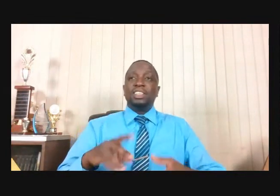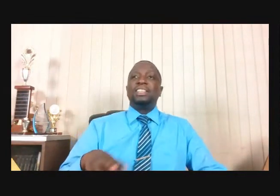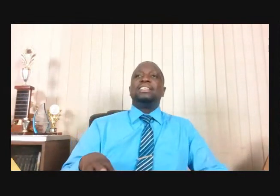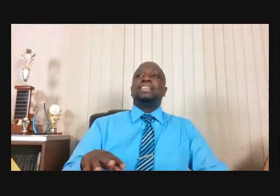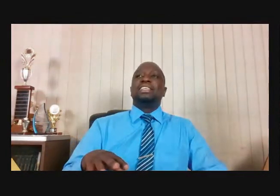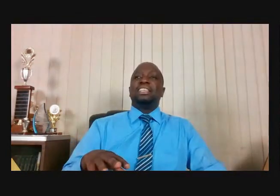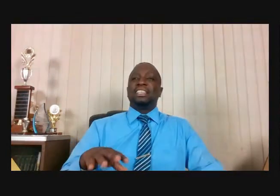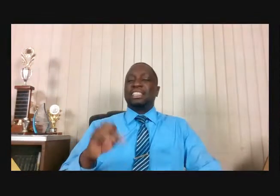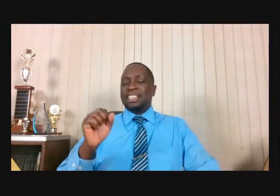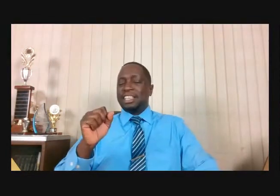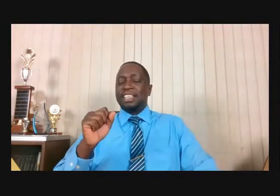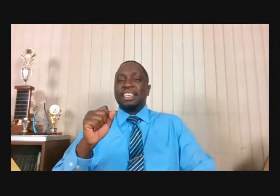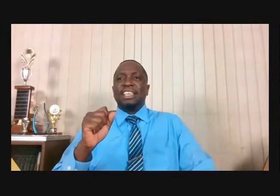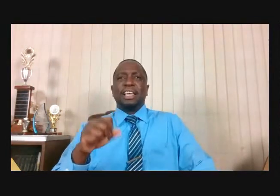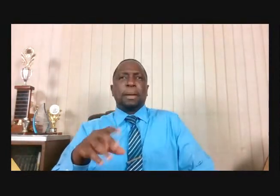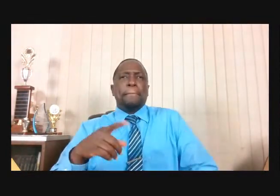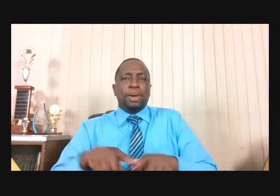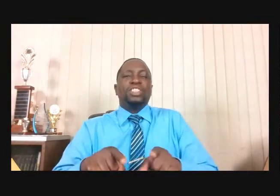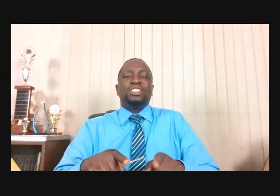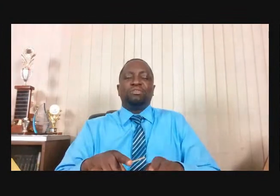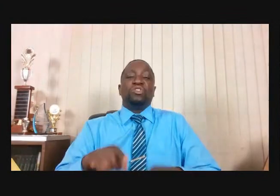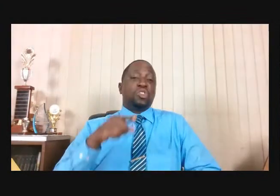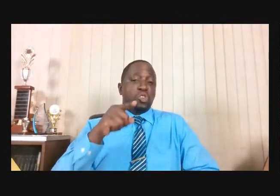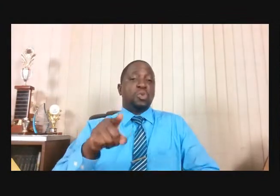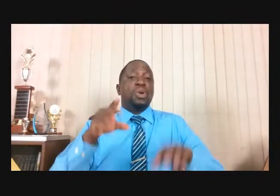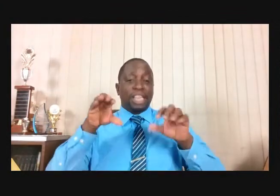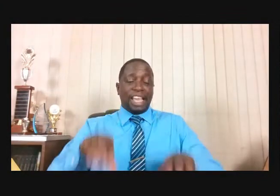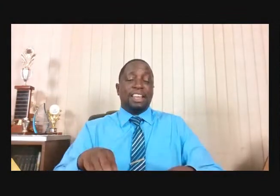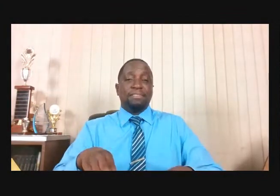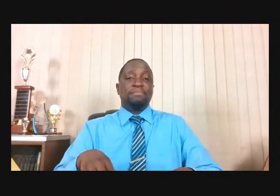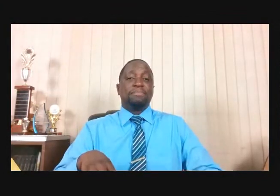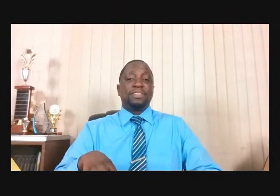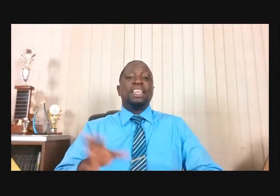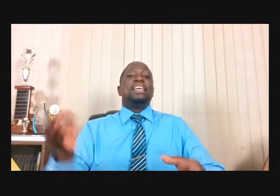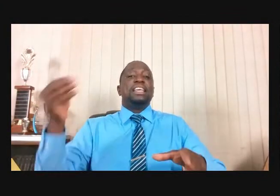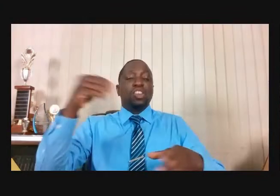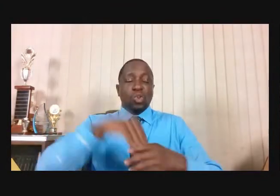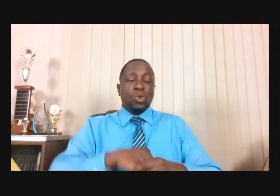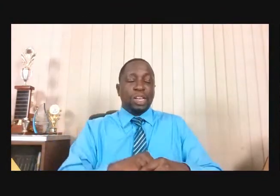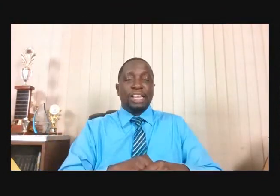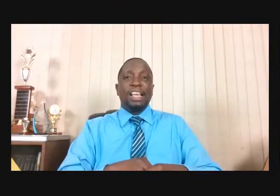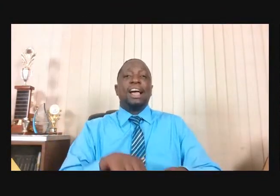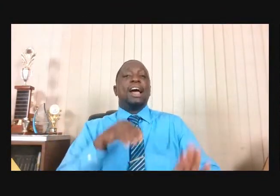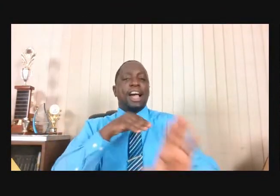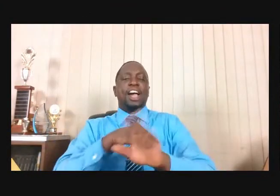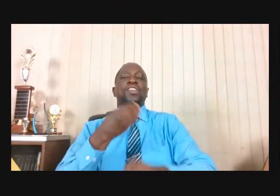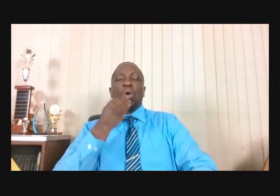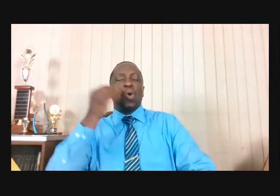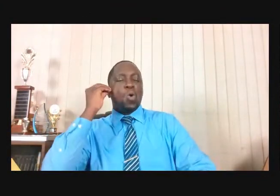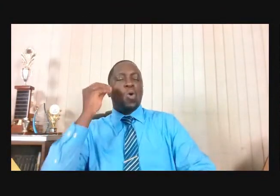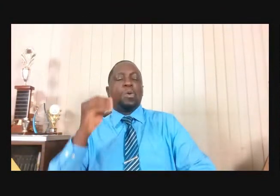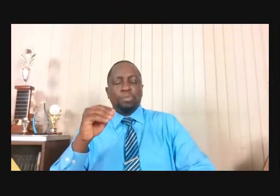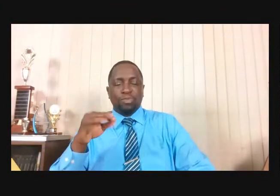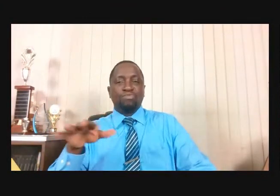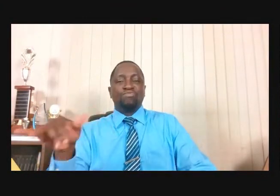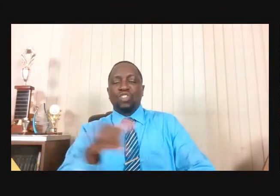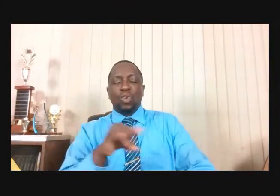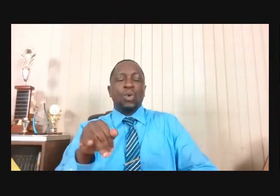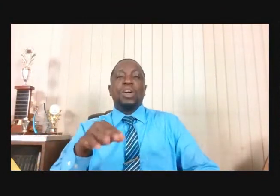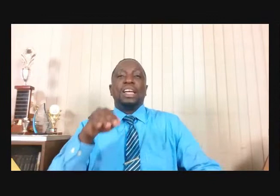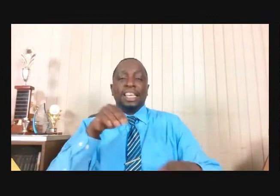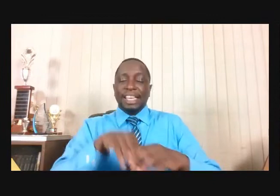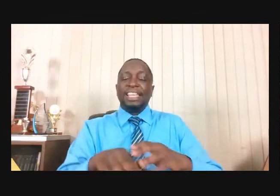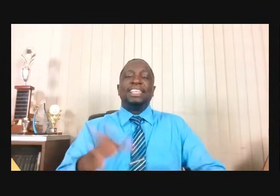leadership decisions. They can participate in the programs of the church. They can participate in the singing of the church.